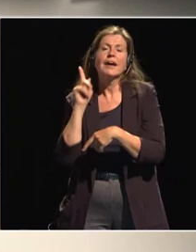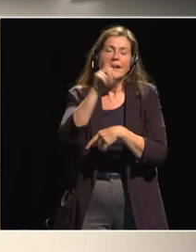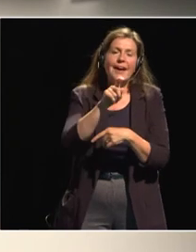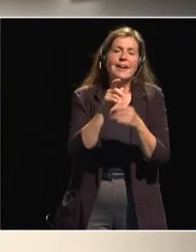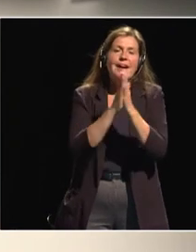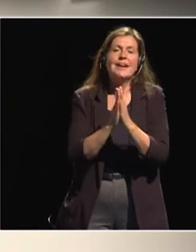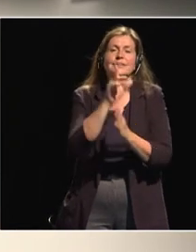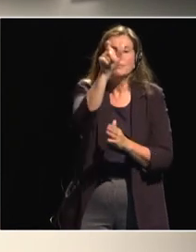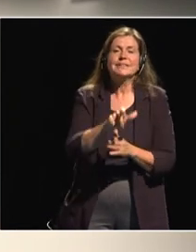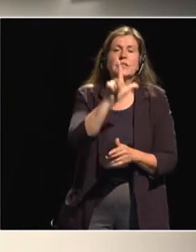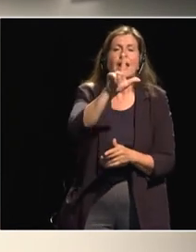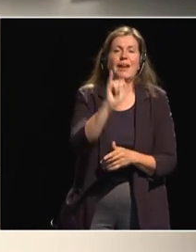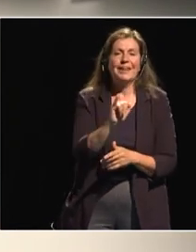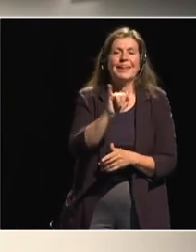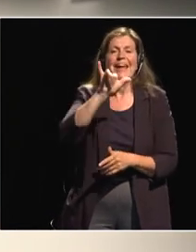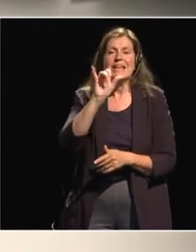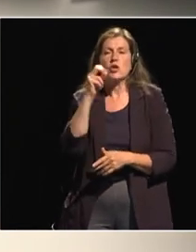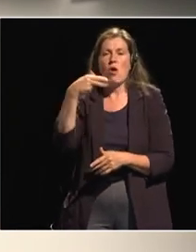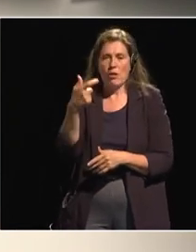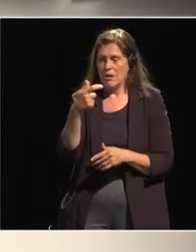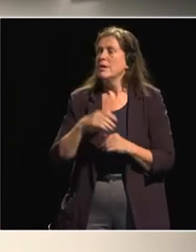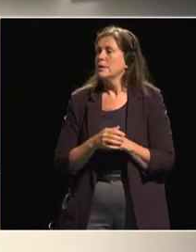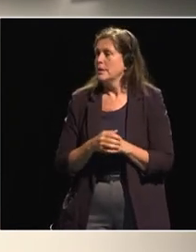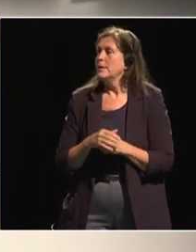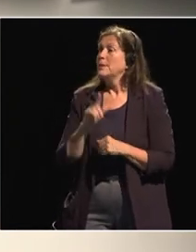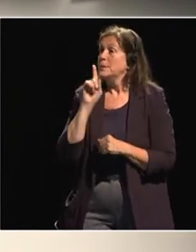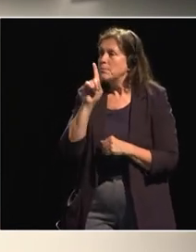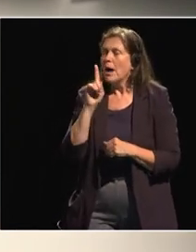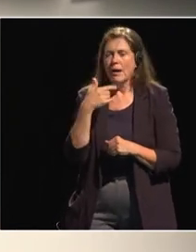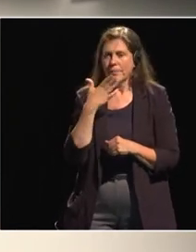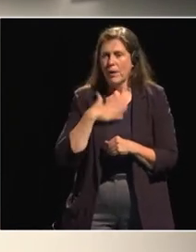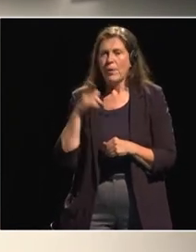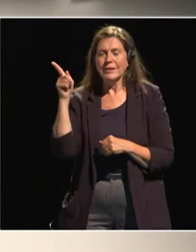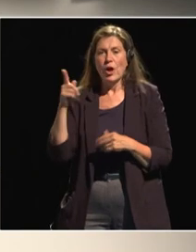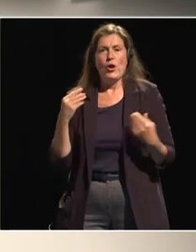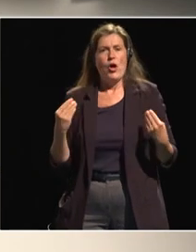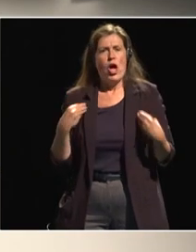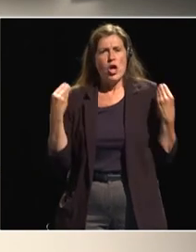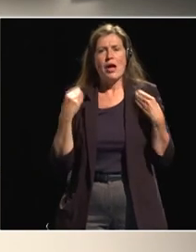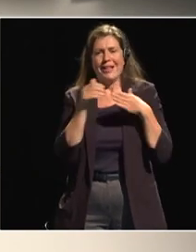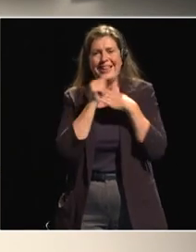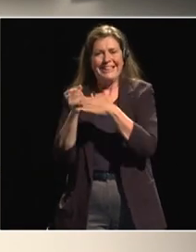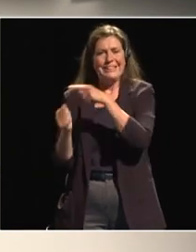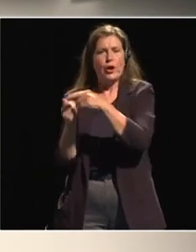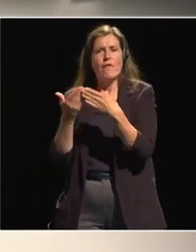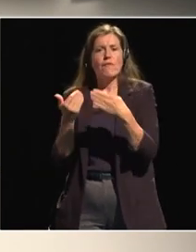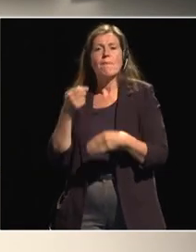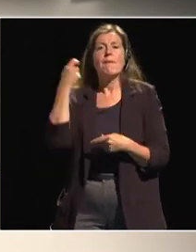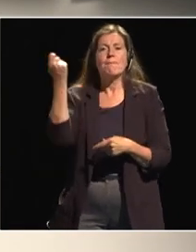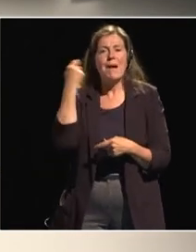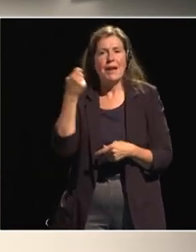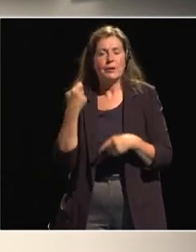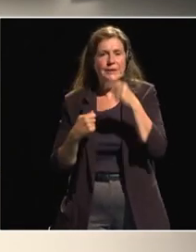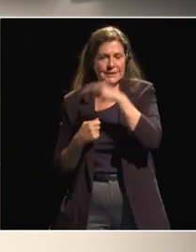but i still want to add a little point which i hear from the young leader from malawi who is tracing